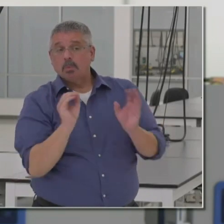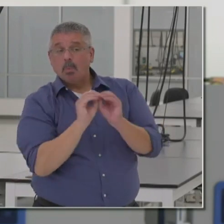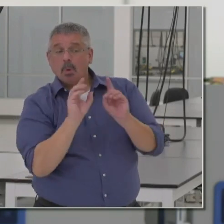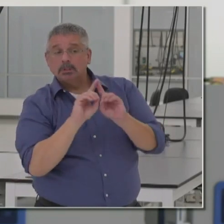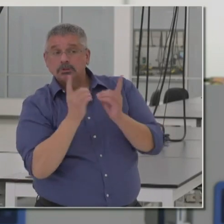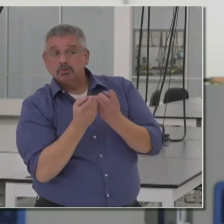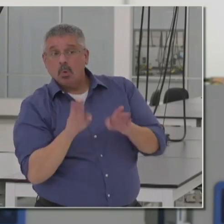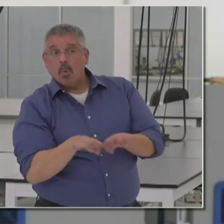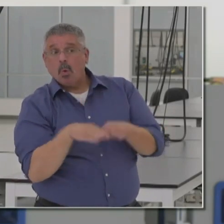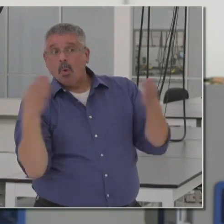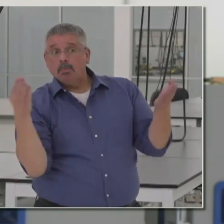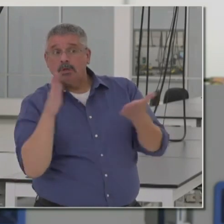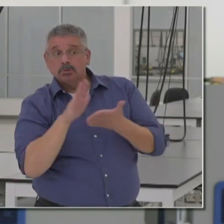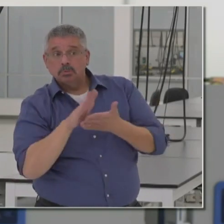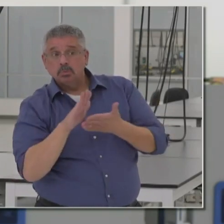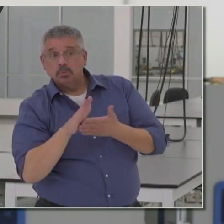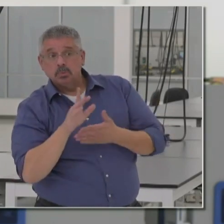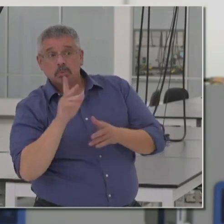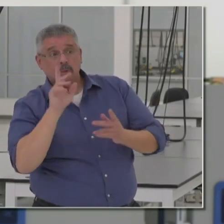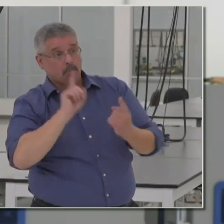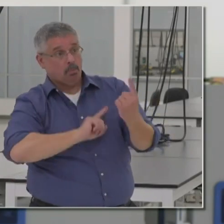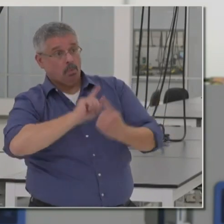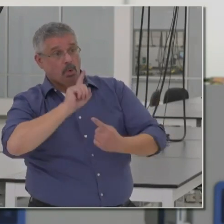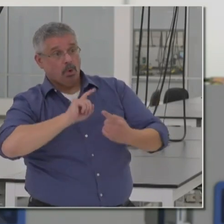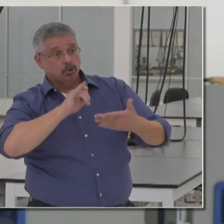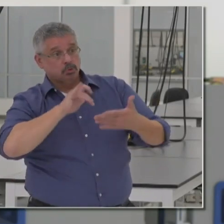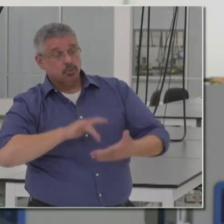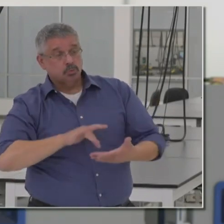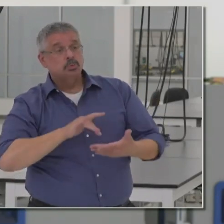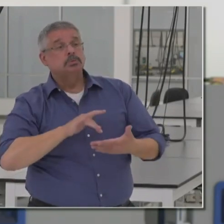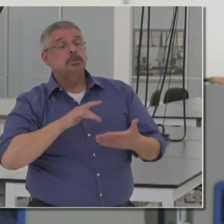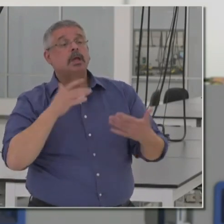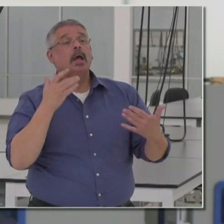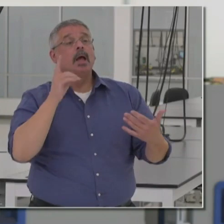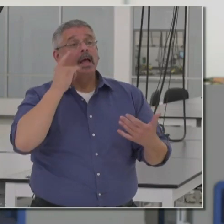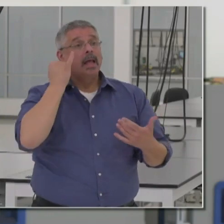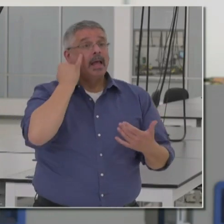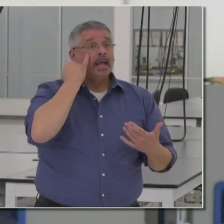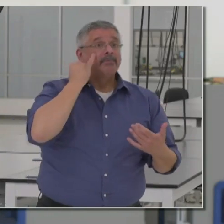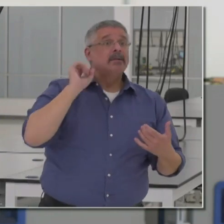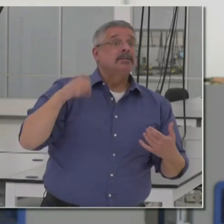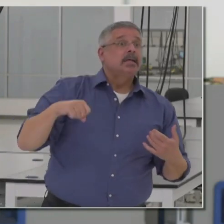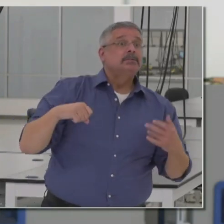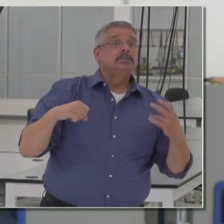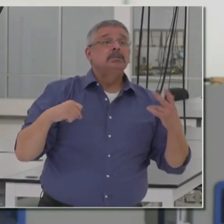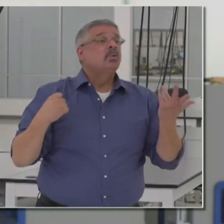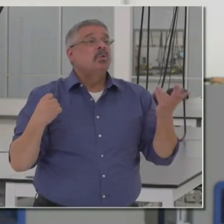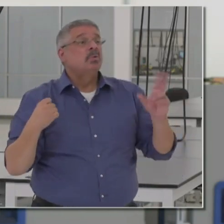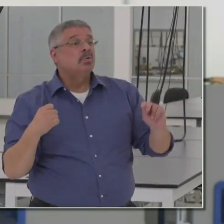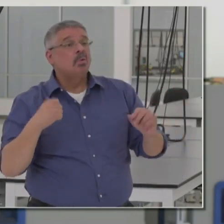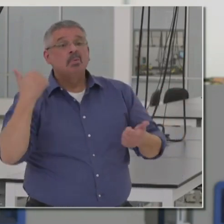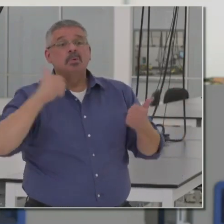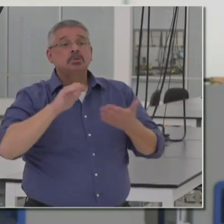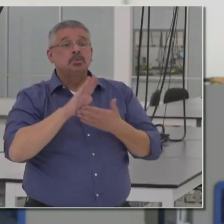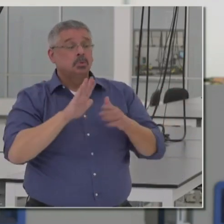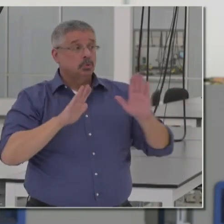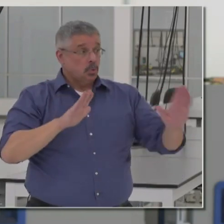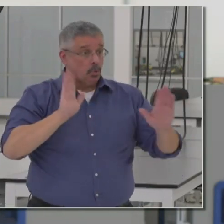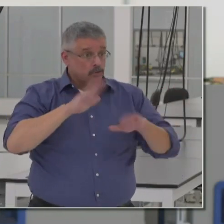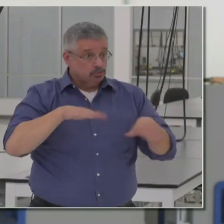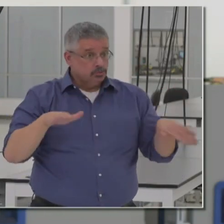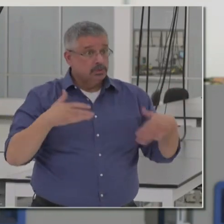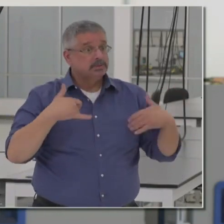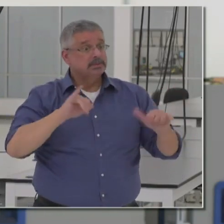to reopen for in-person learning? And if so, how and which ones have your children returned to the classroom or do they